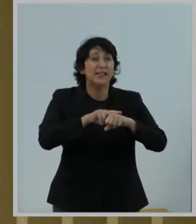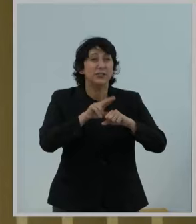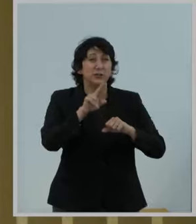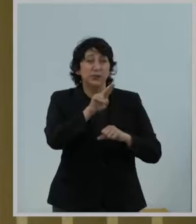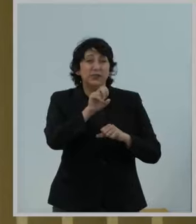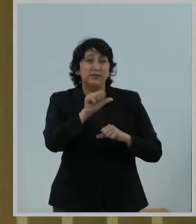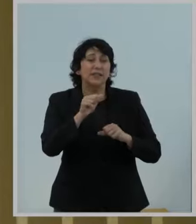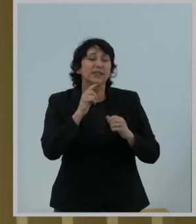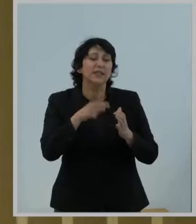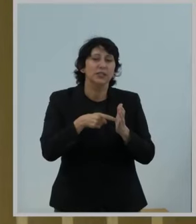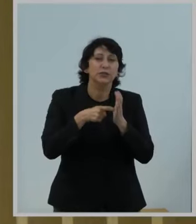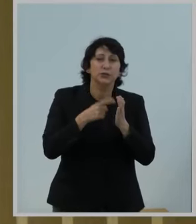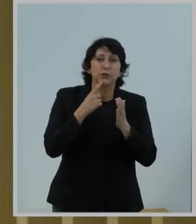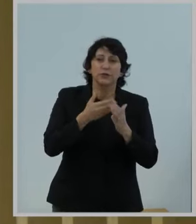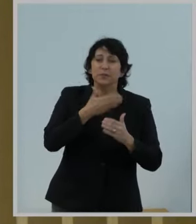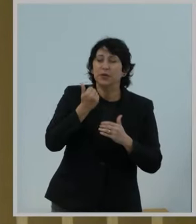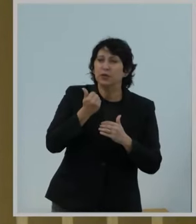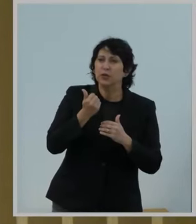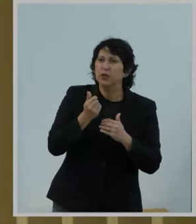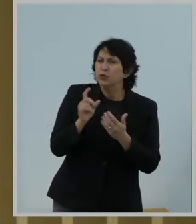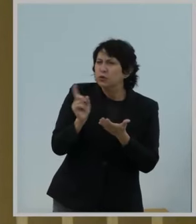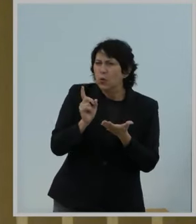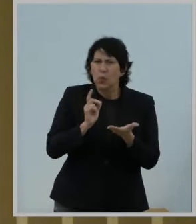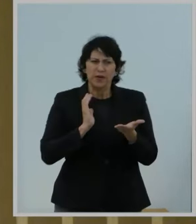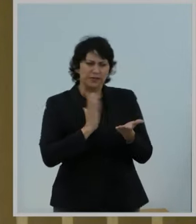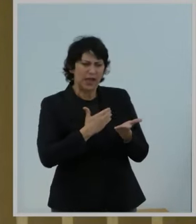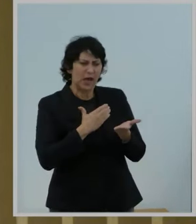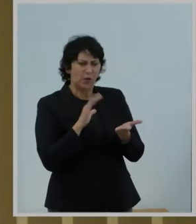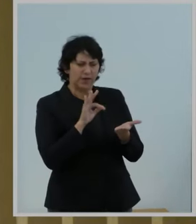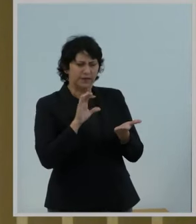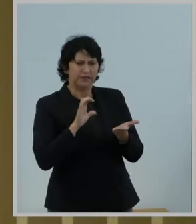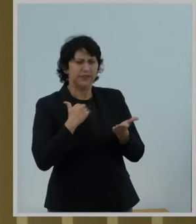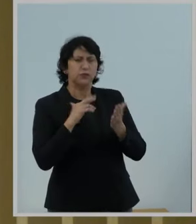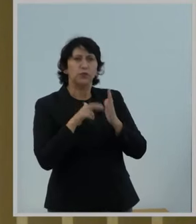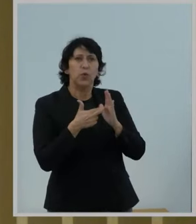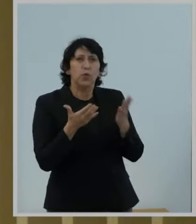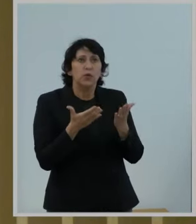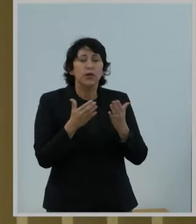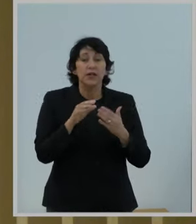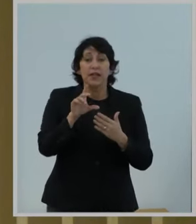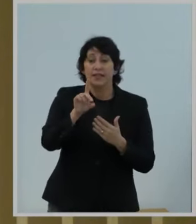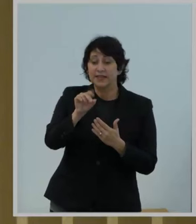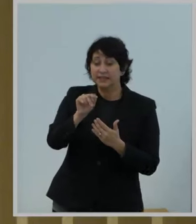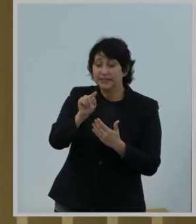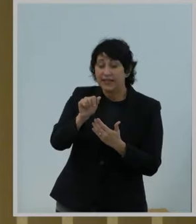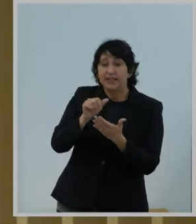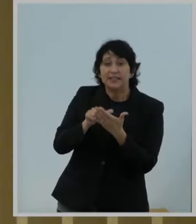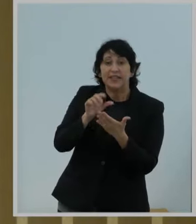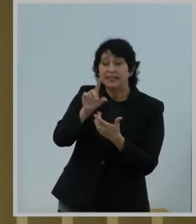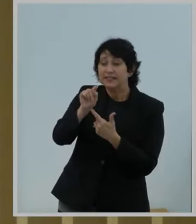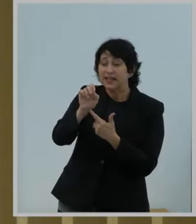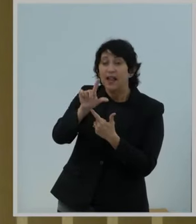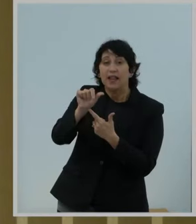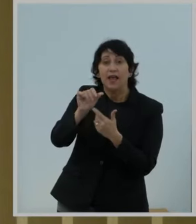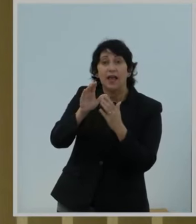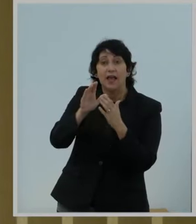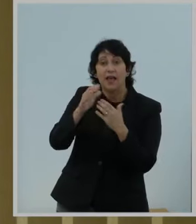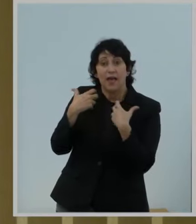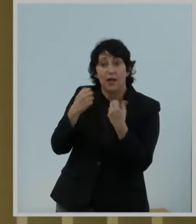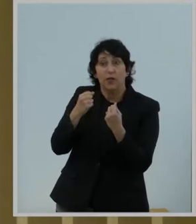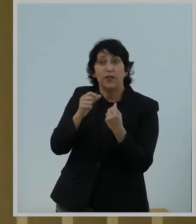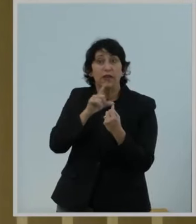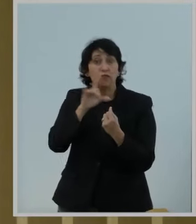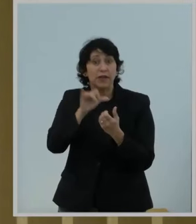So where's the FCC's role here? As we've heard, the data shows that virtual care like telehealth can really help.